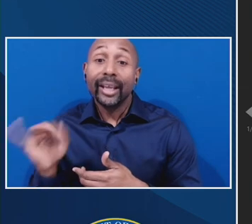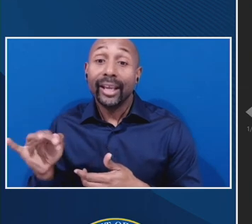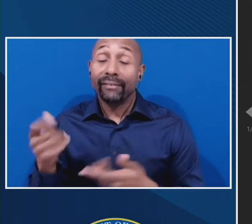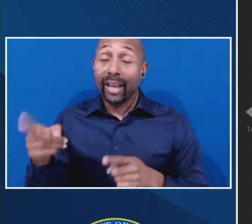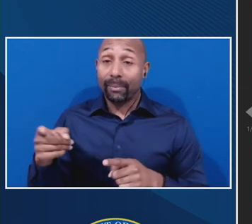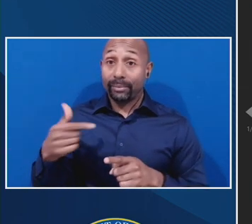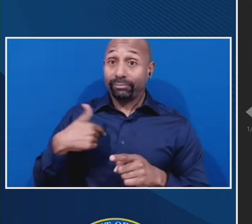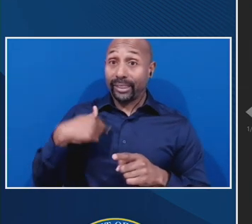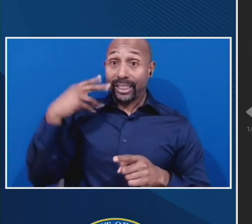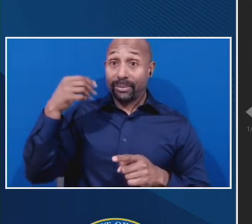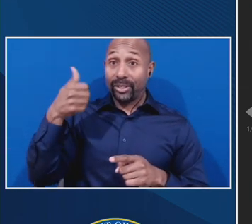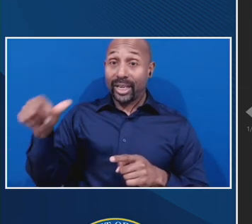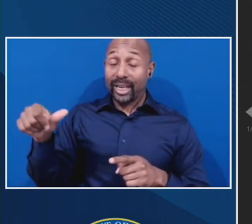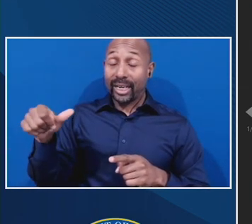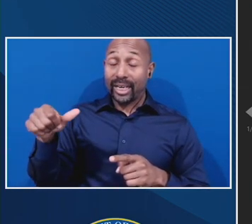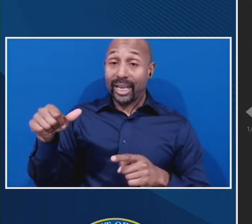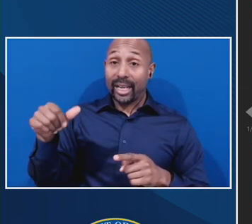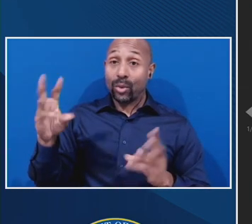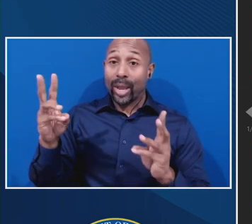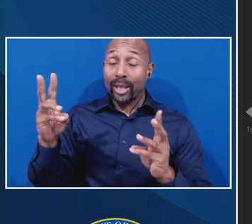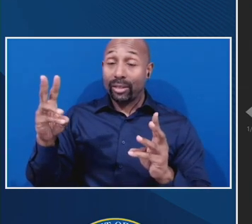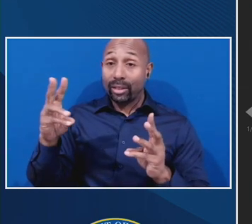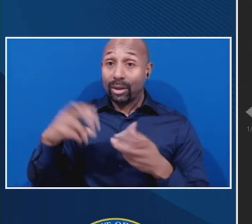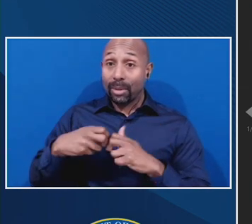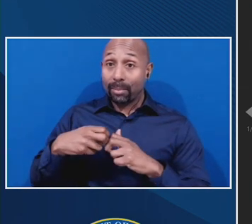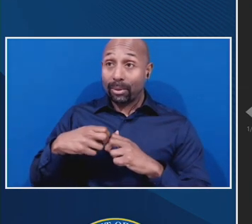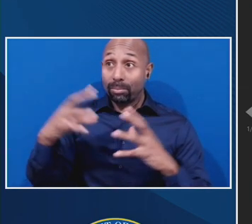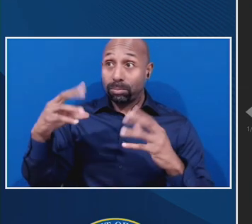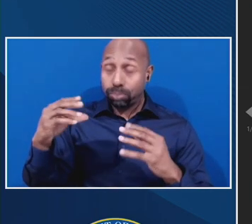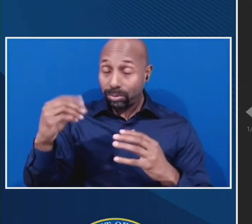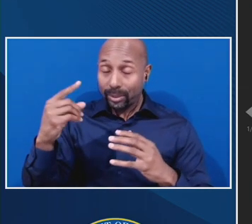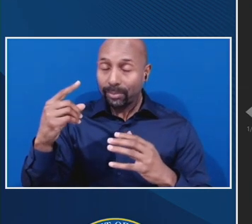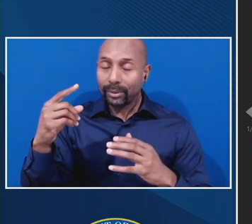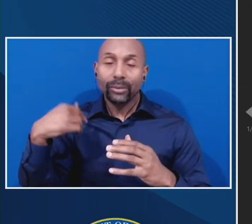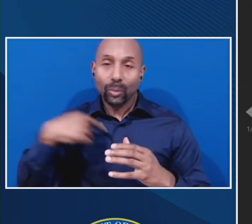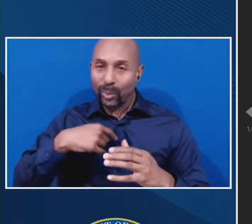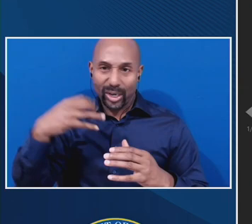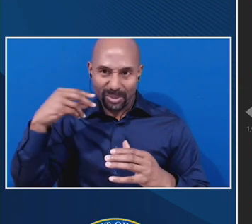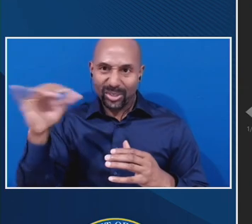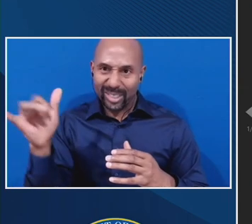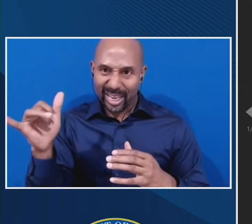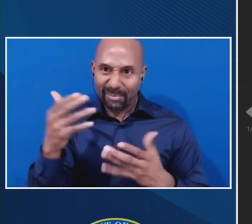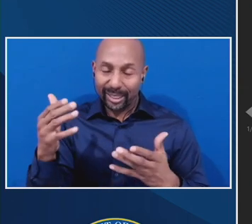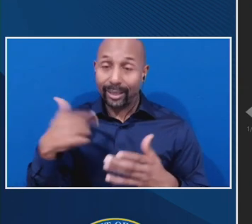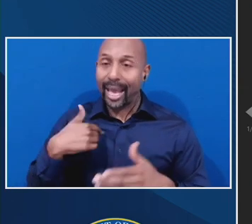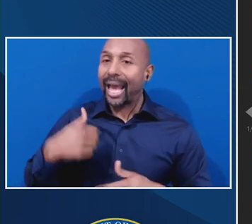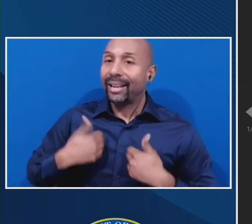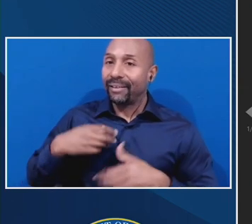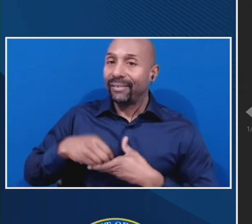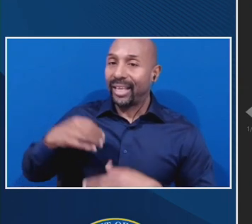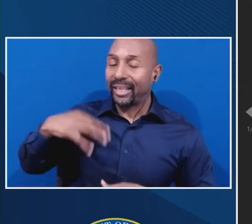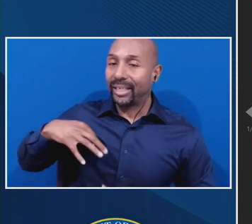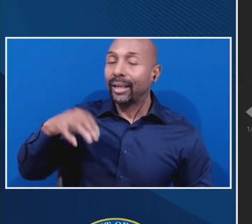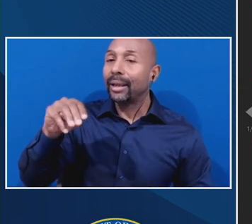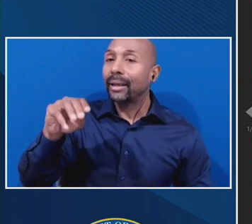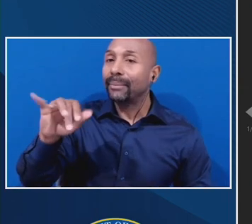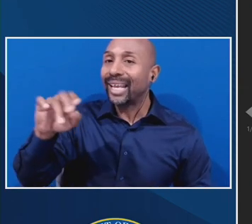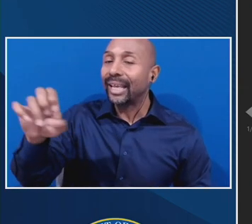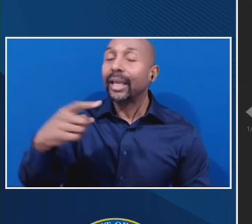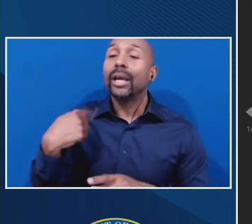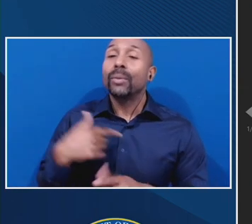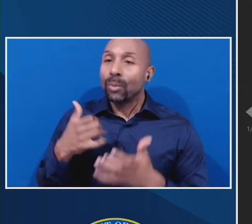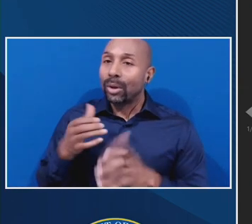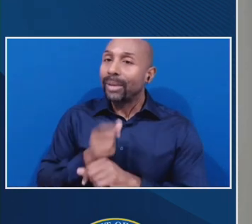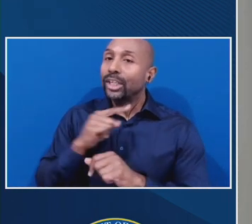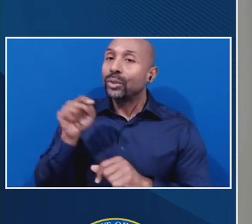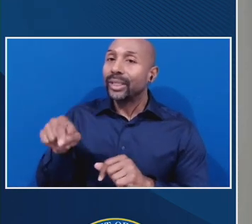with weather, as we are also getting those same problems where I live in Maine, and what we want to be sure that we have a seamless experience for